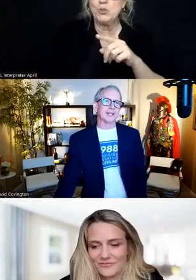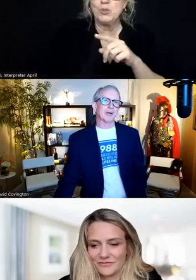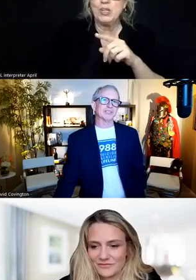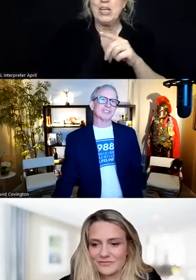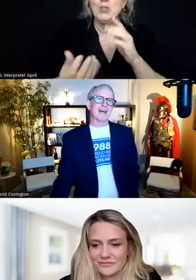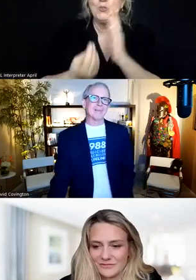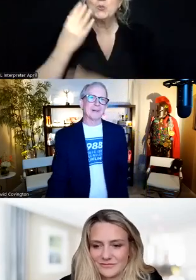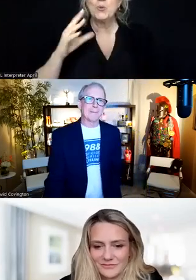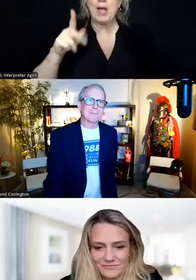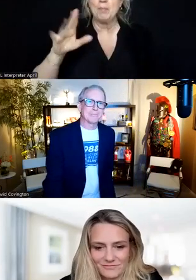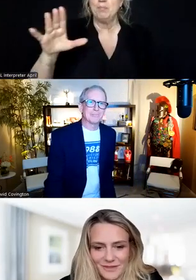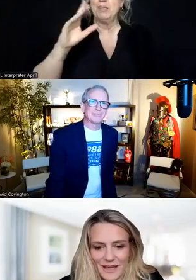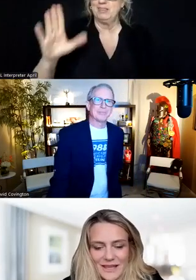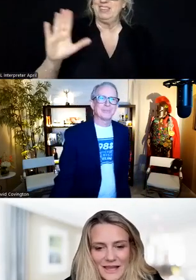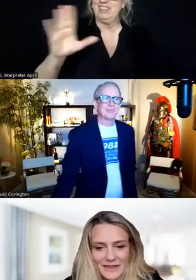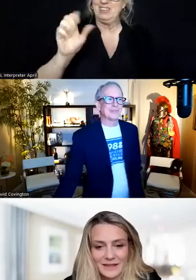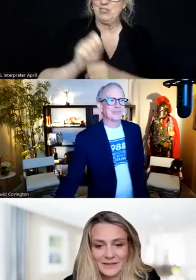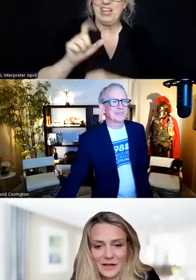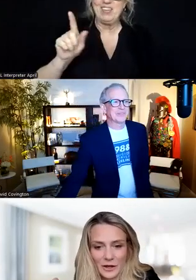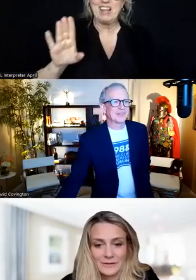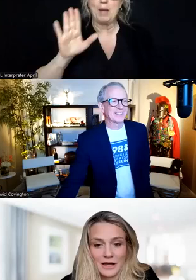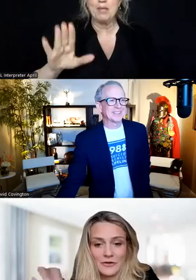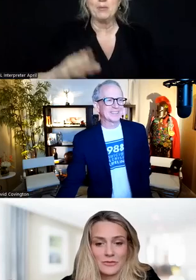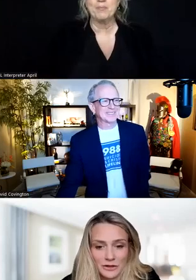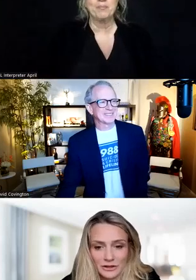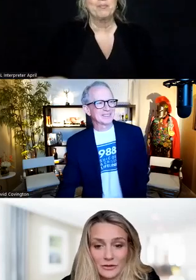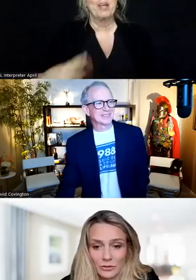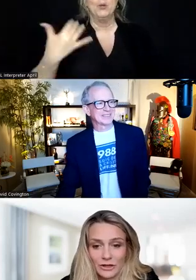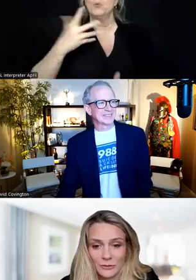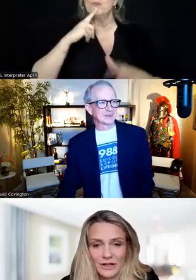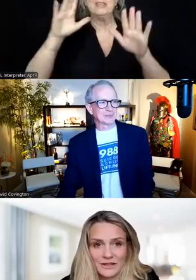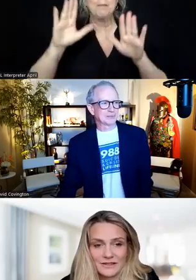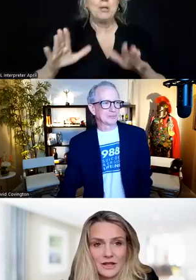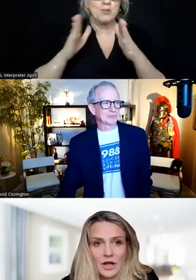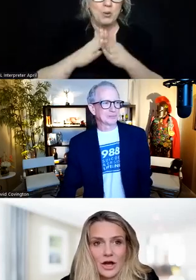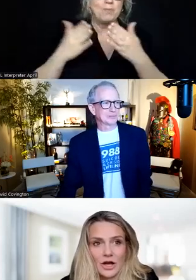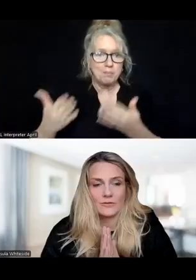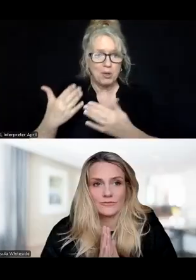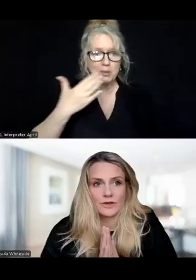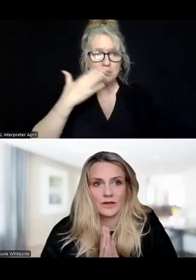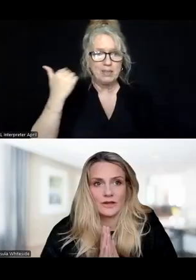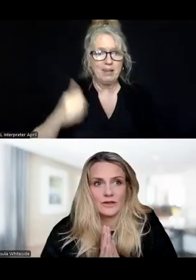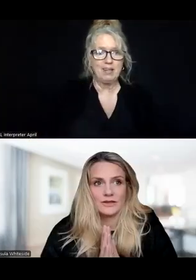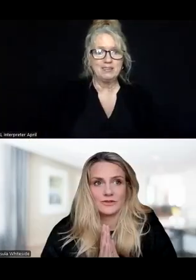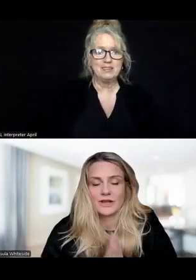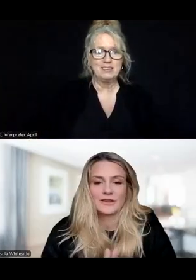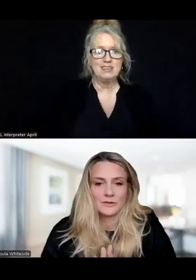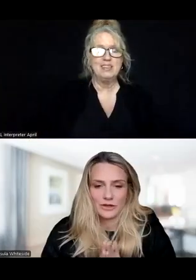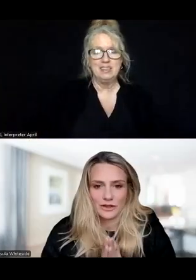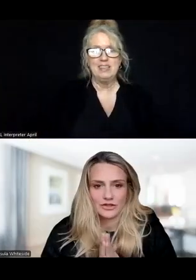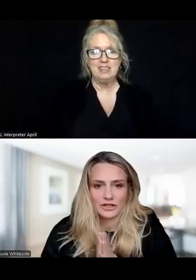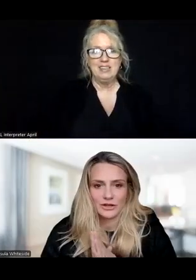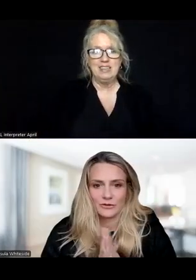career in Marsha's lab. Yeah, I think it's kind of a miracle of a book because this was